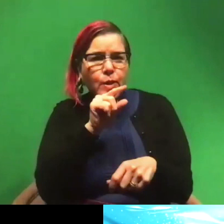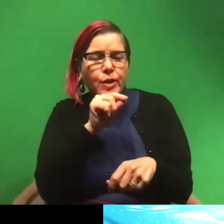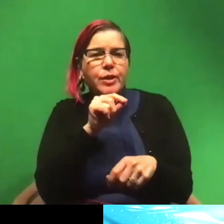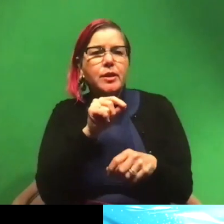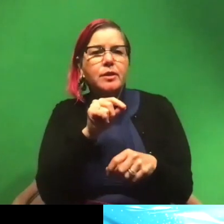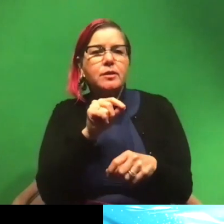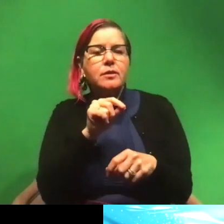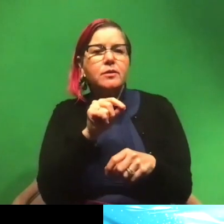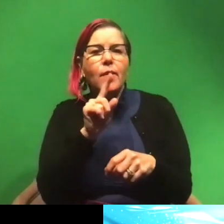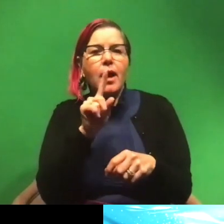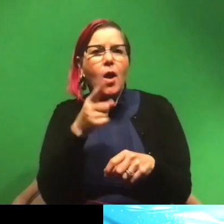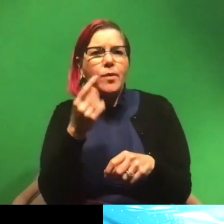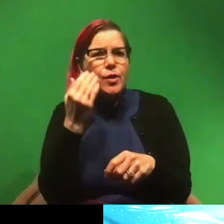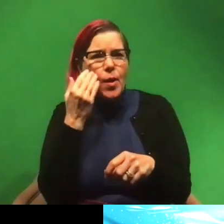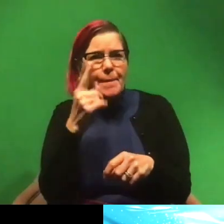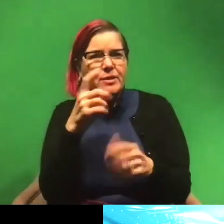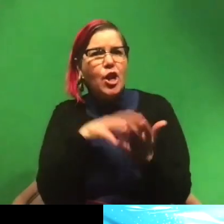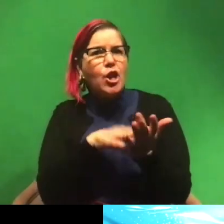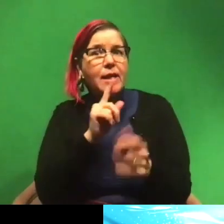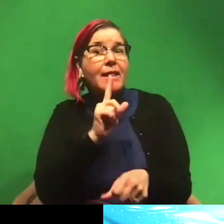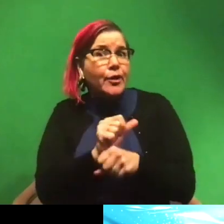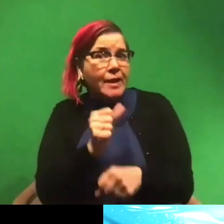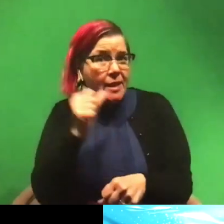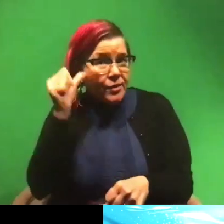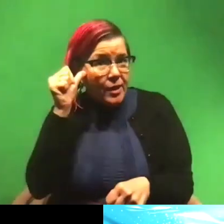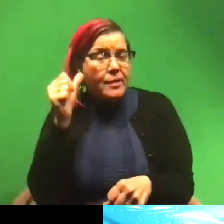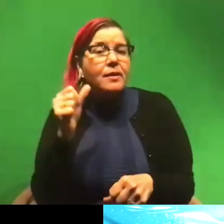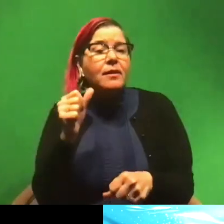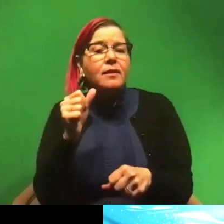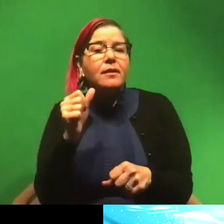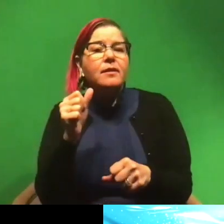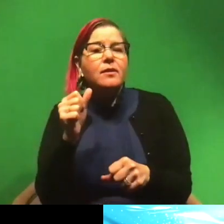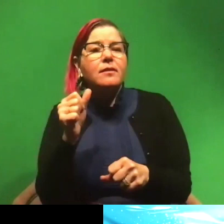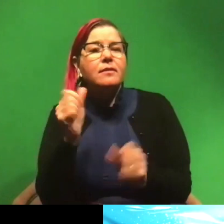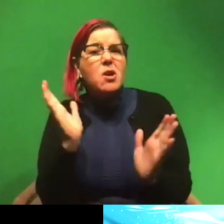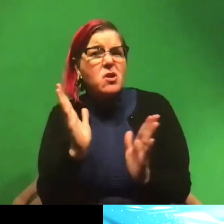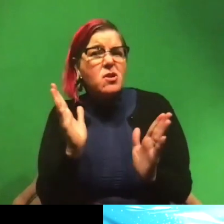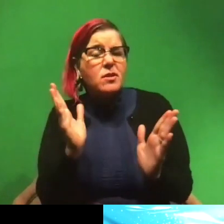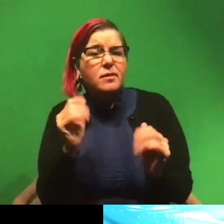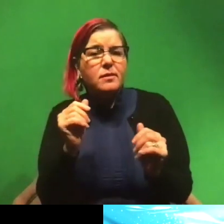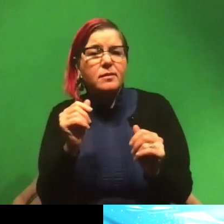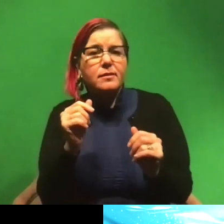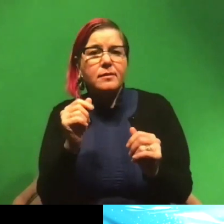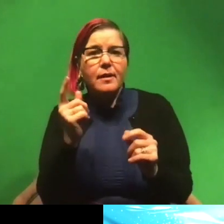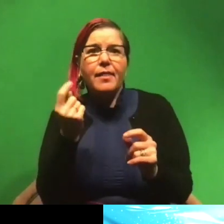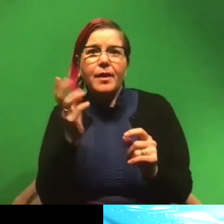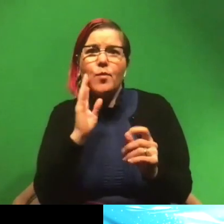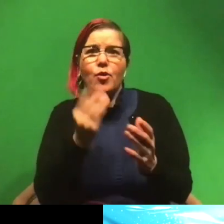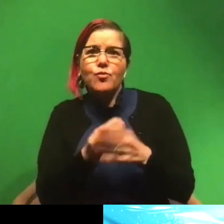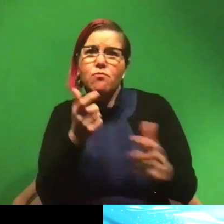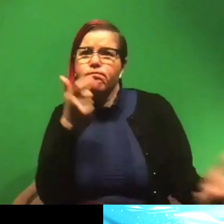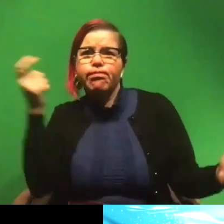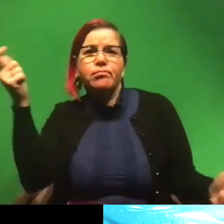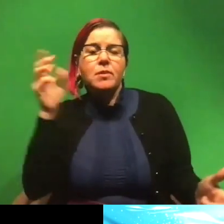only know because I learned this literally yesterday. Yeah, they're very there. Yeah, they're quite small considering how big they grow. Um,